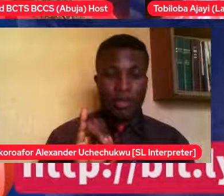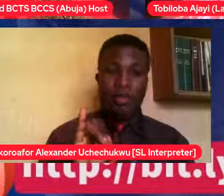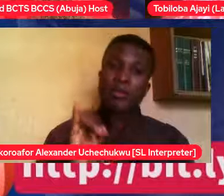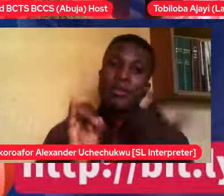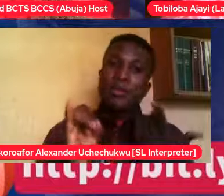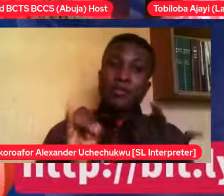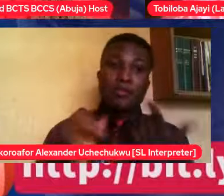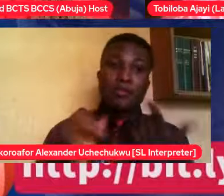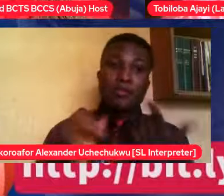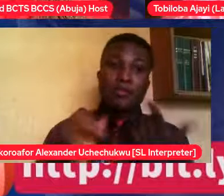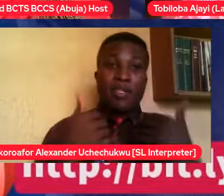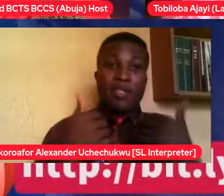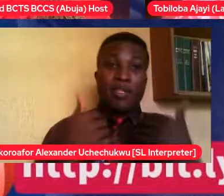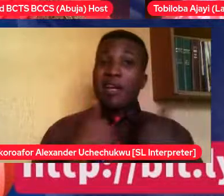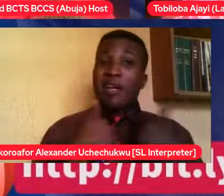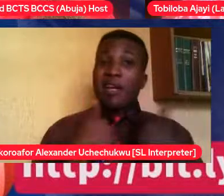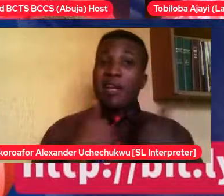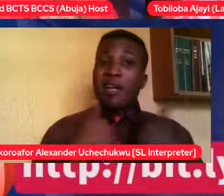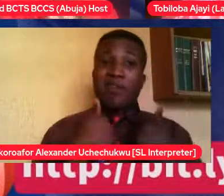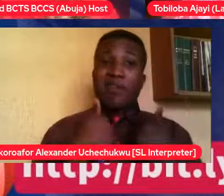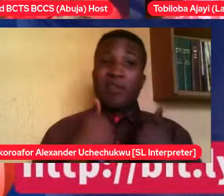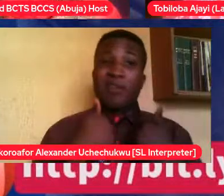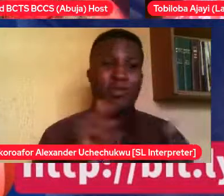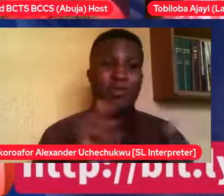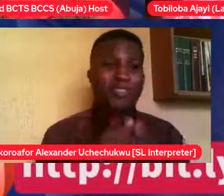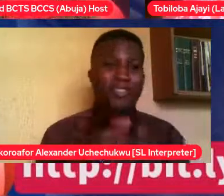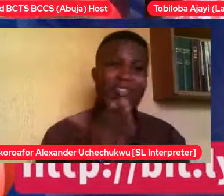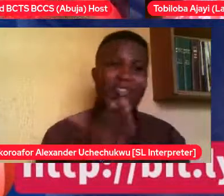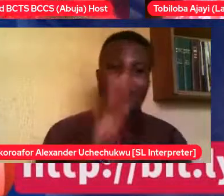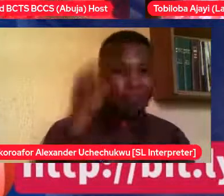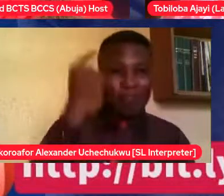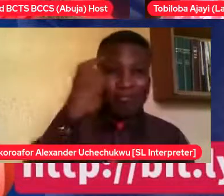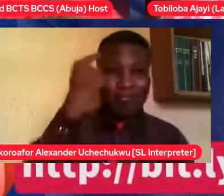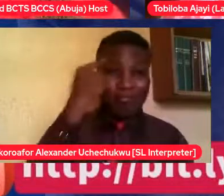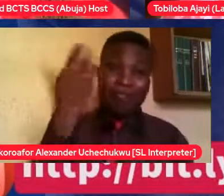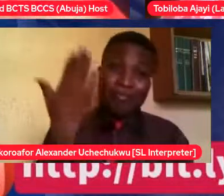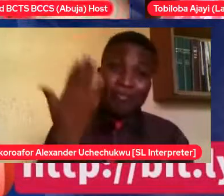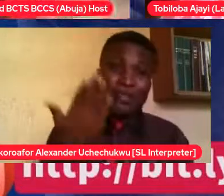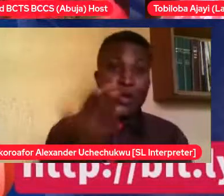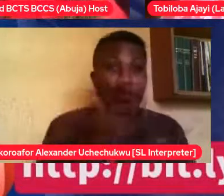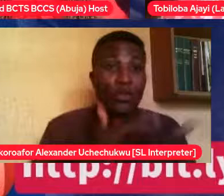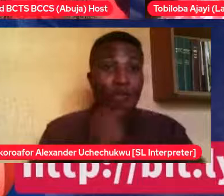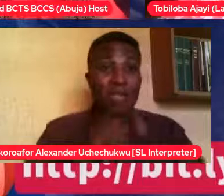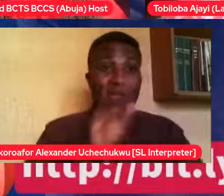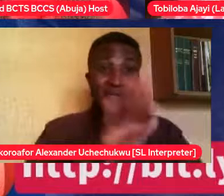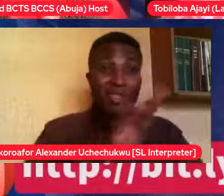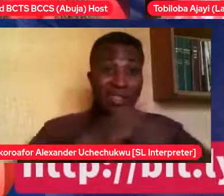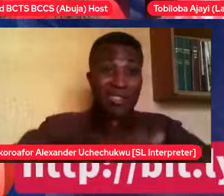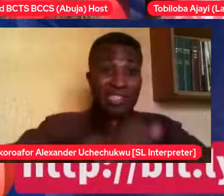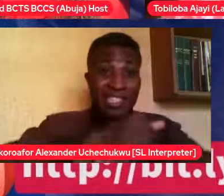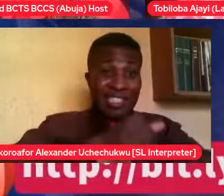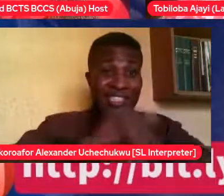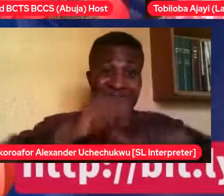sometimes, I to open a dictionary, you know. So, our story might be different from what Annabella is saying, but we want to see how it is because